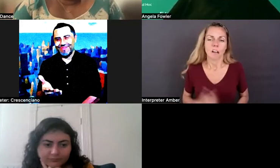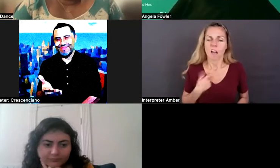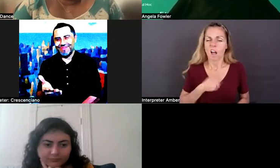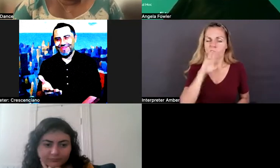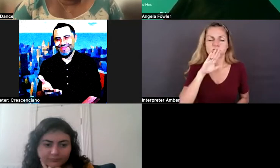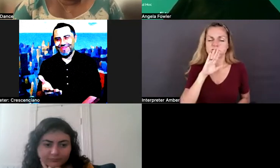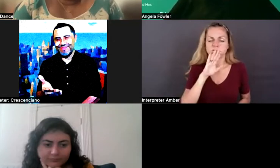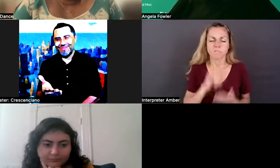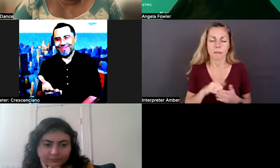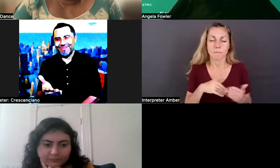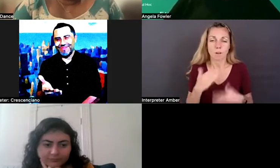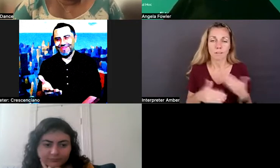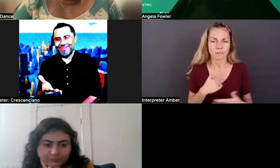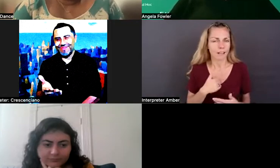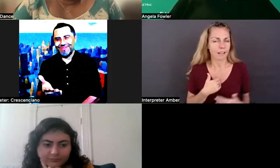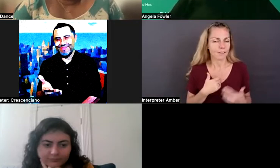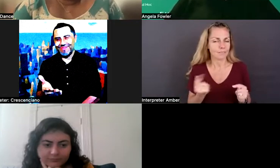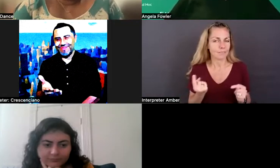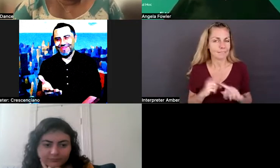process. I did something very different.